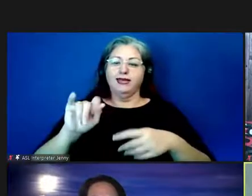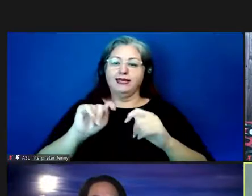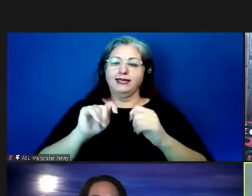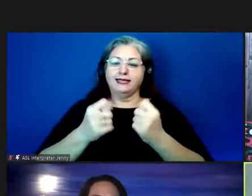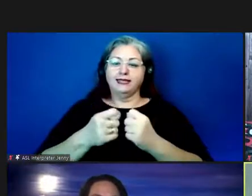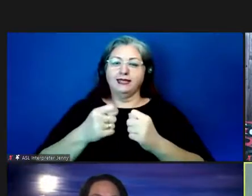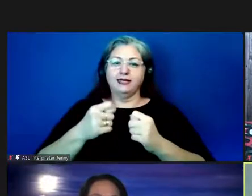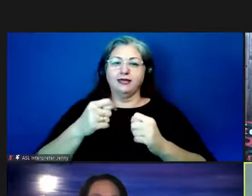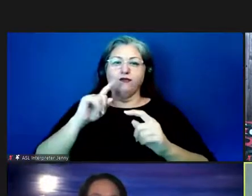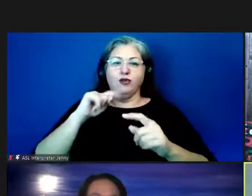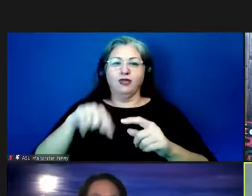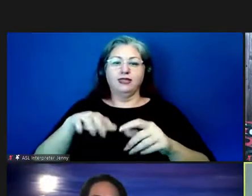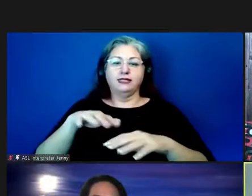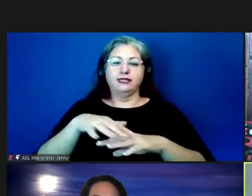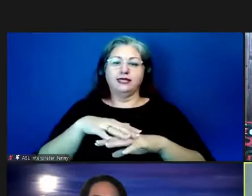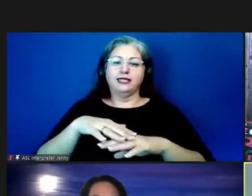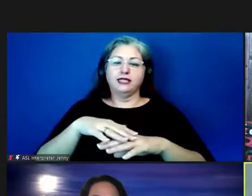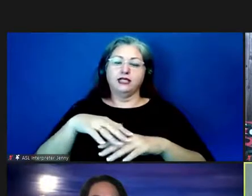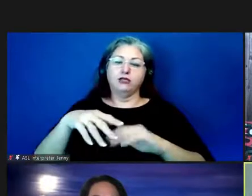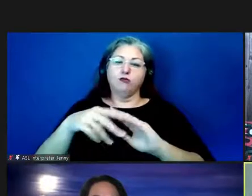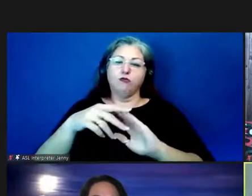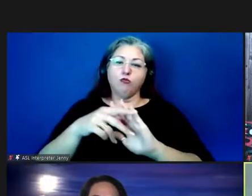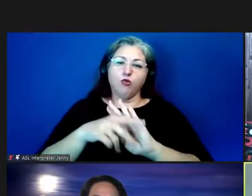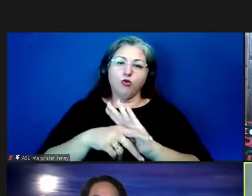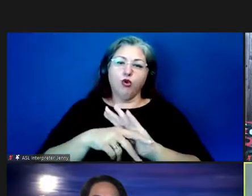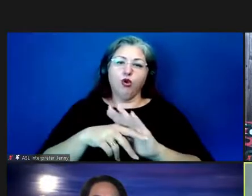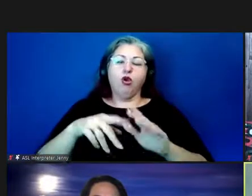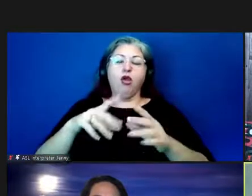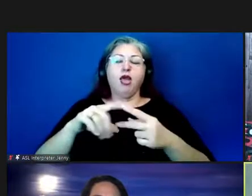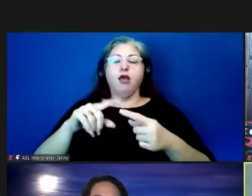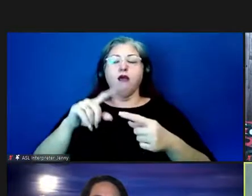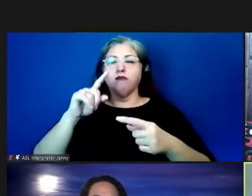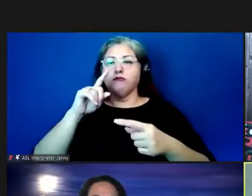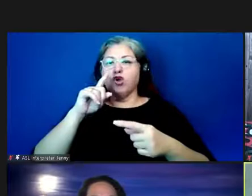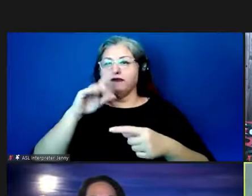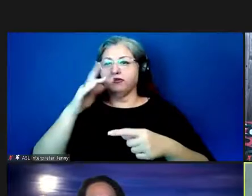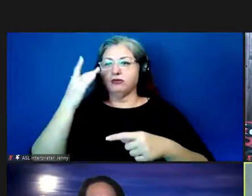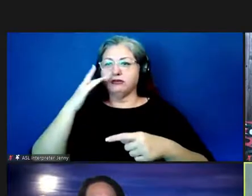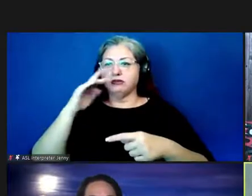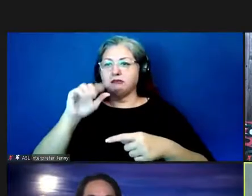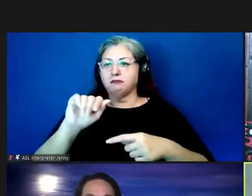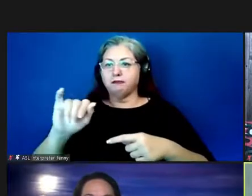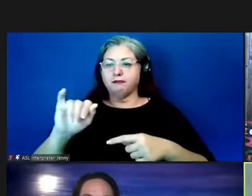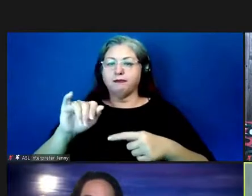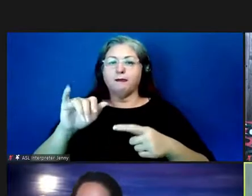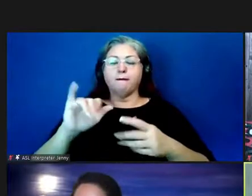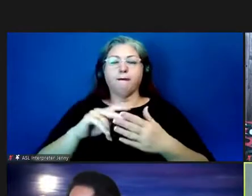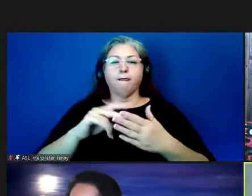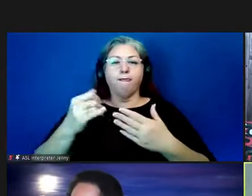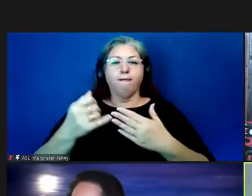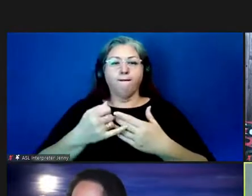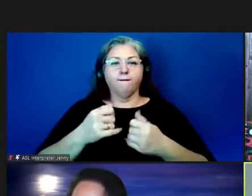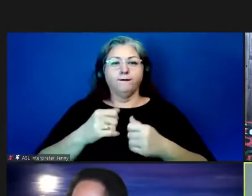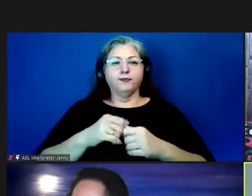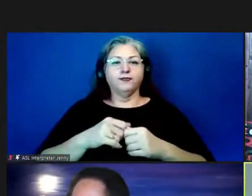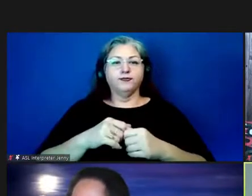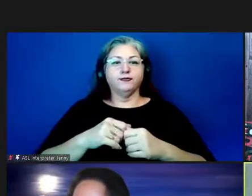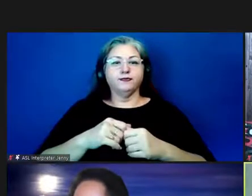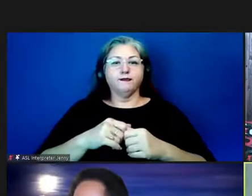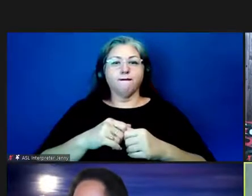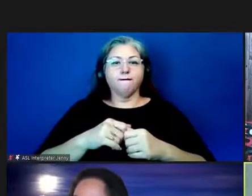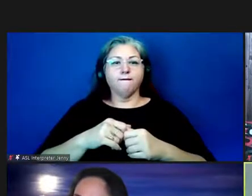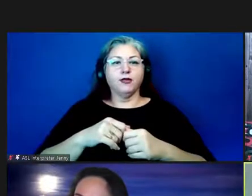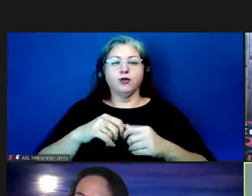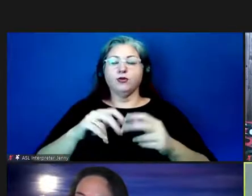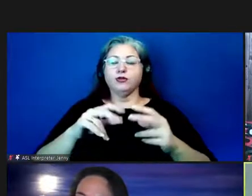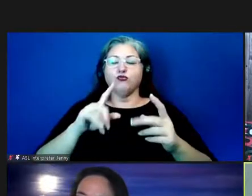this indigenous protocol and artificial intelligence project. And, um, it was,